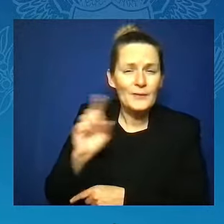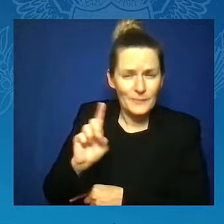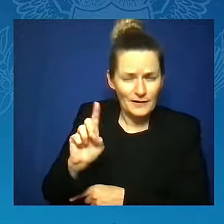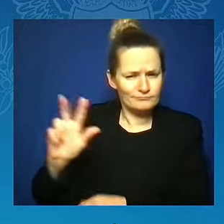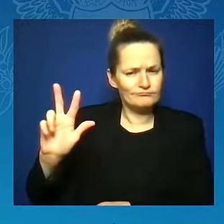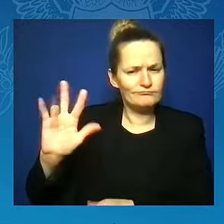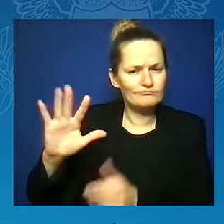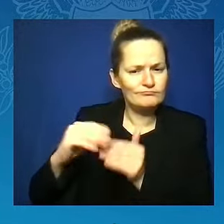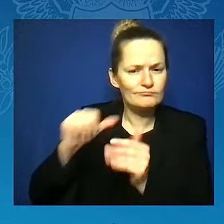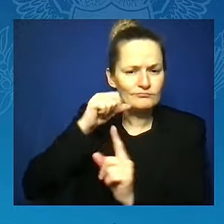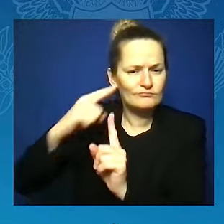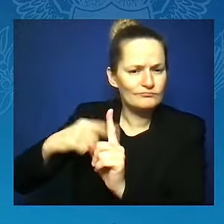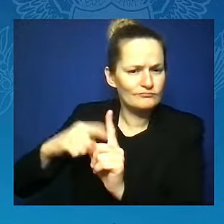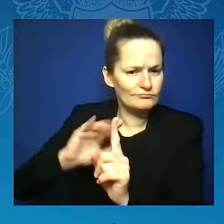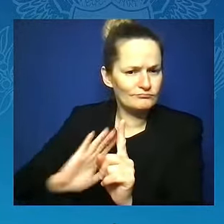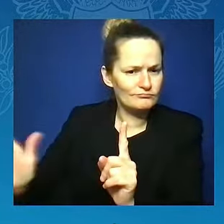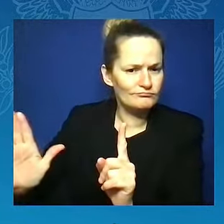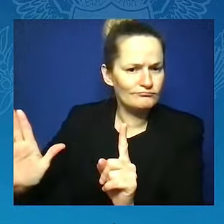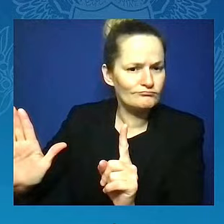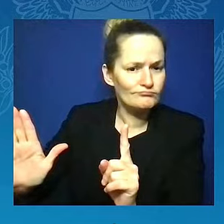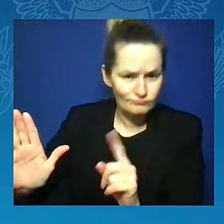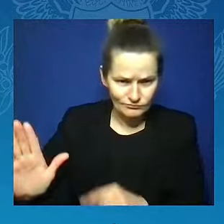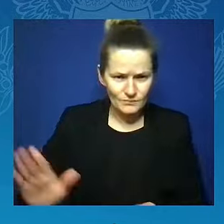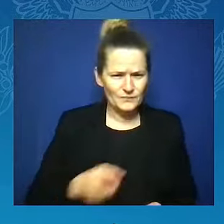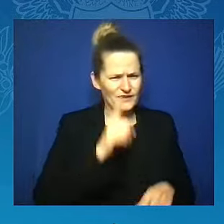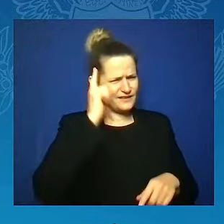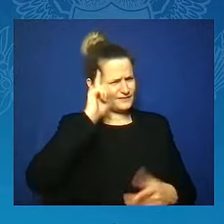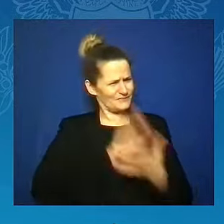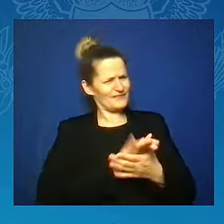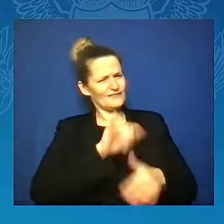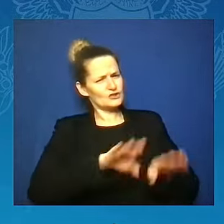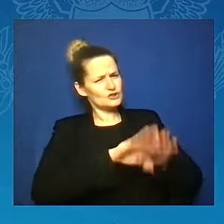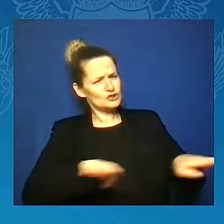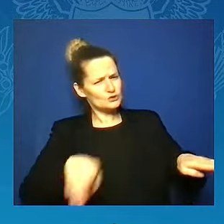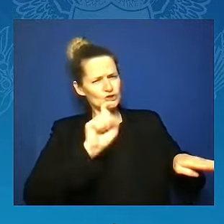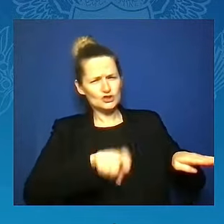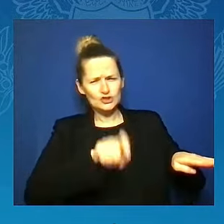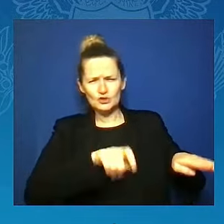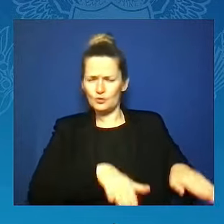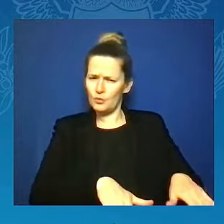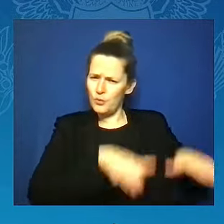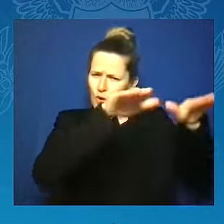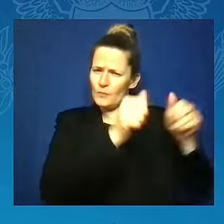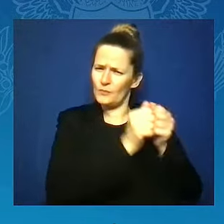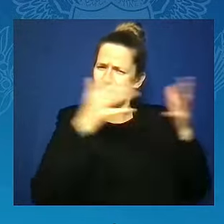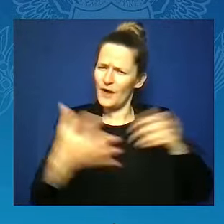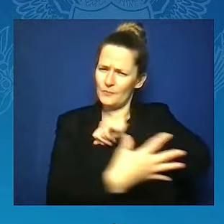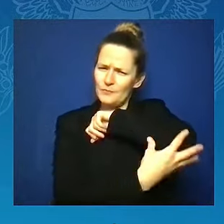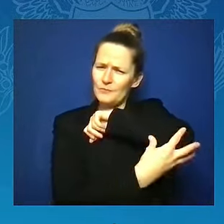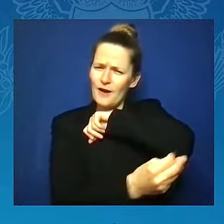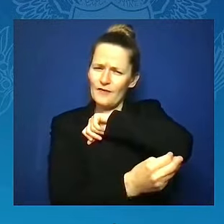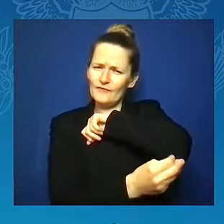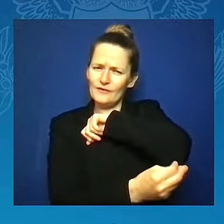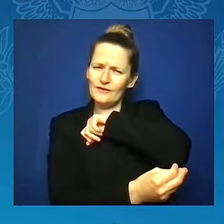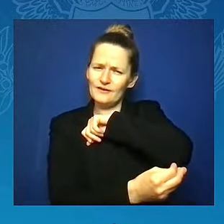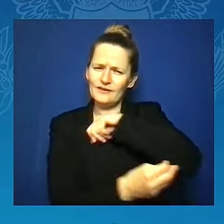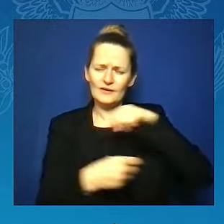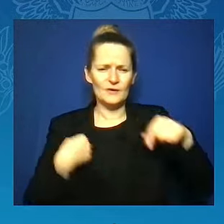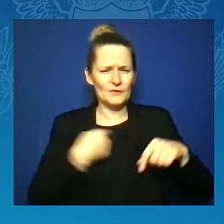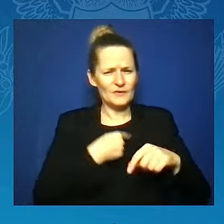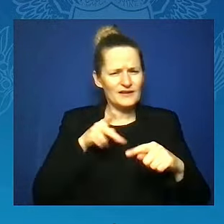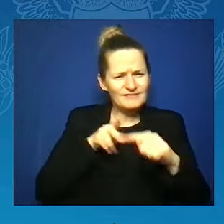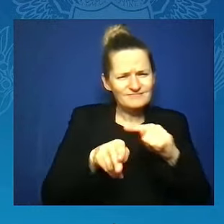tax credit, which cut child poverty in half and cut black child poverty even more.